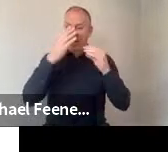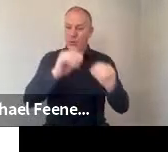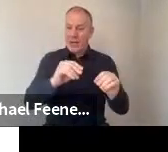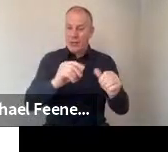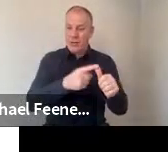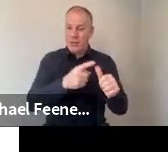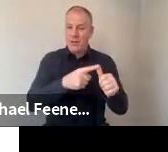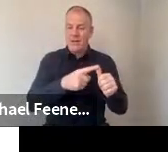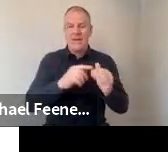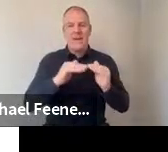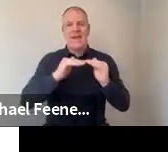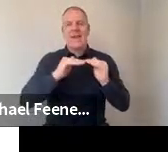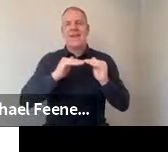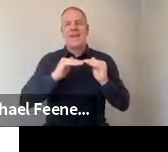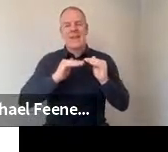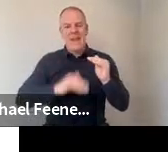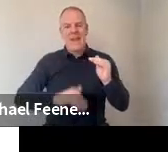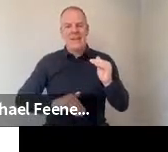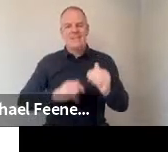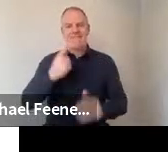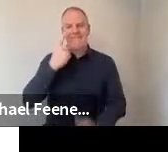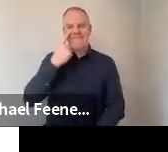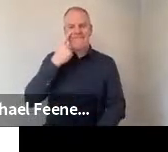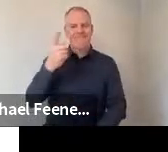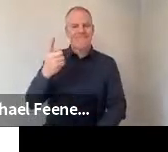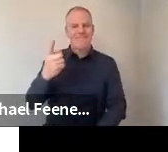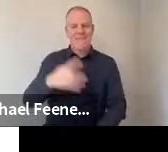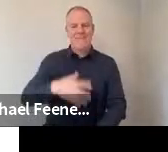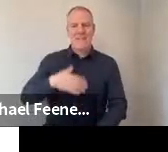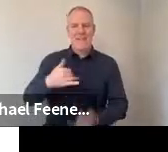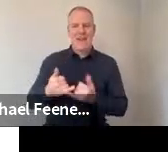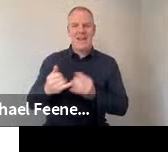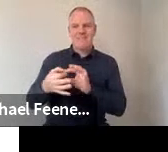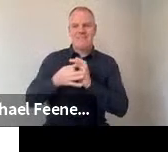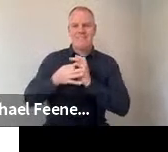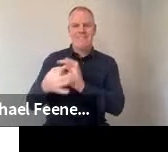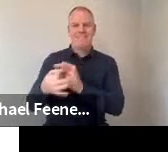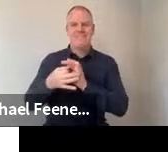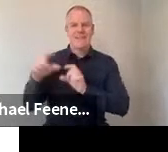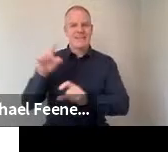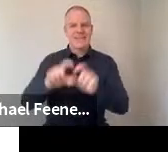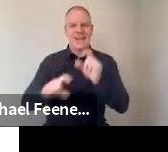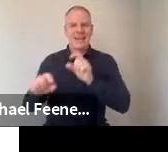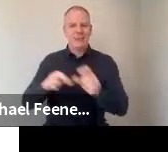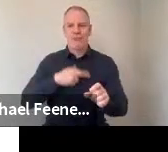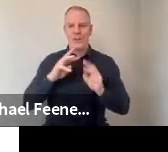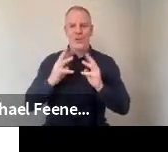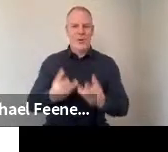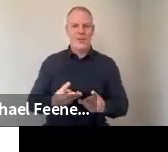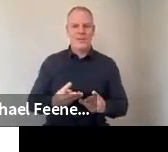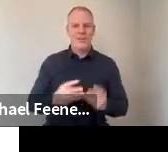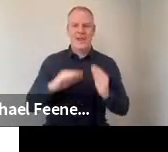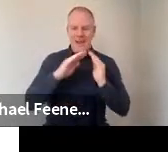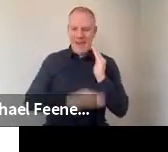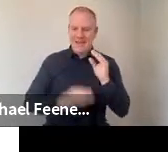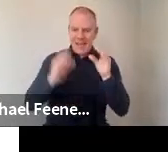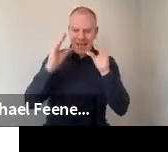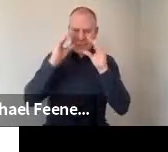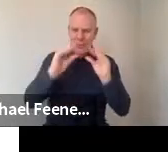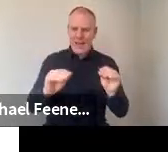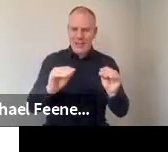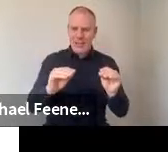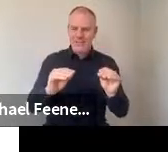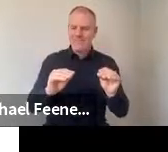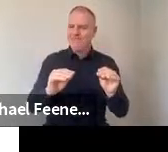were less likely to see science as related to the real world. So those with lower